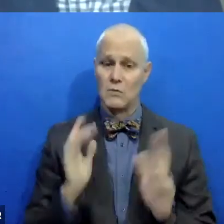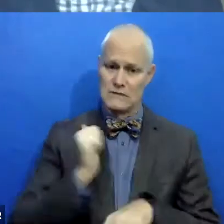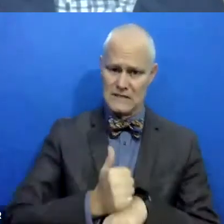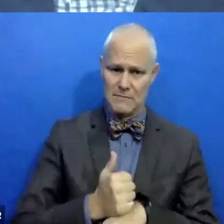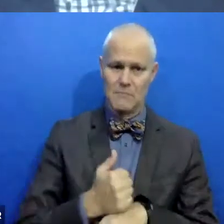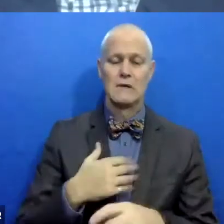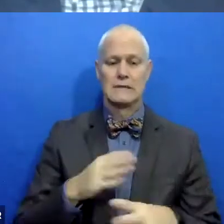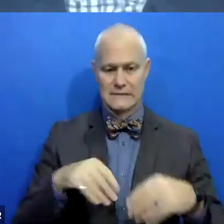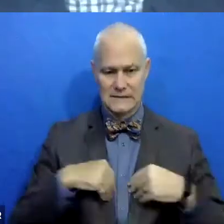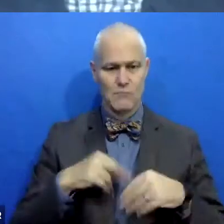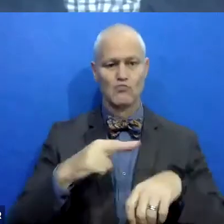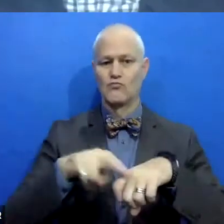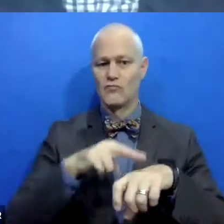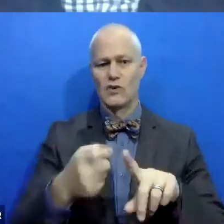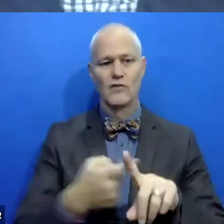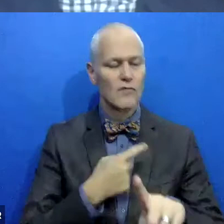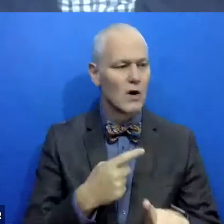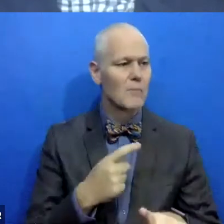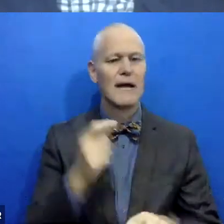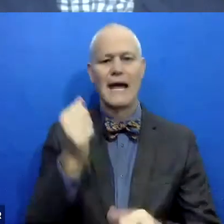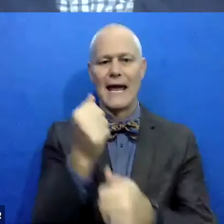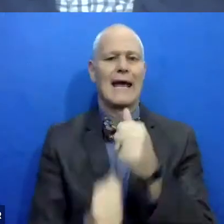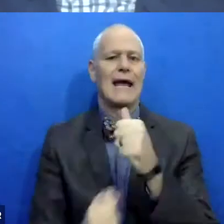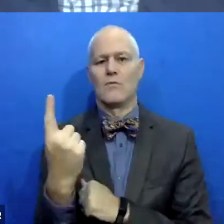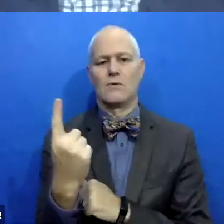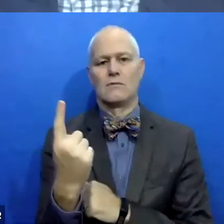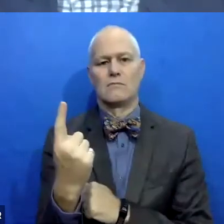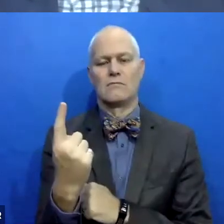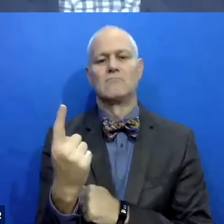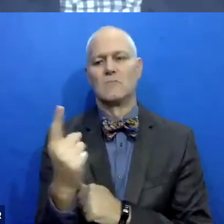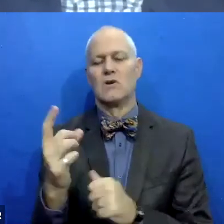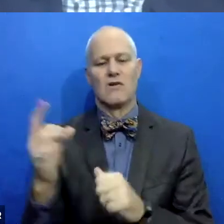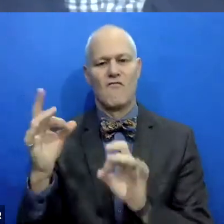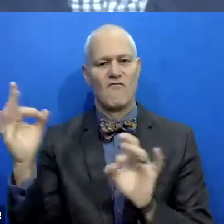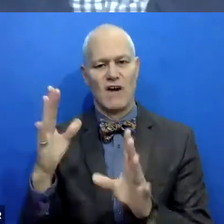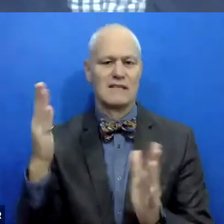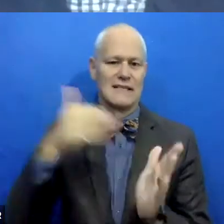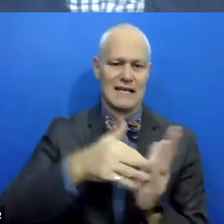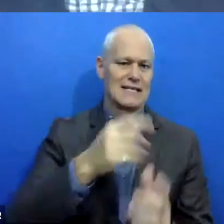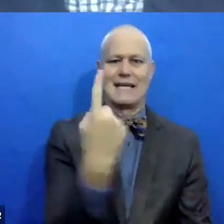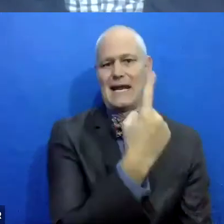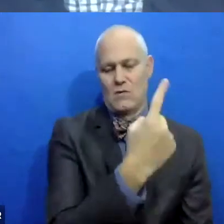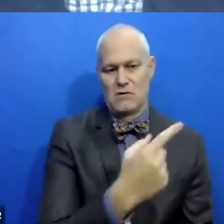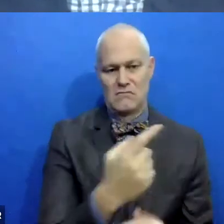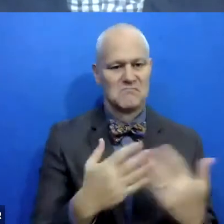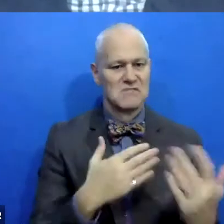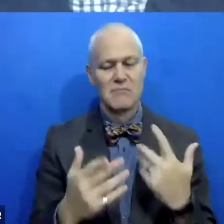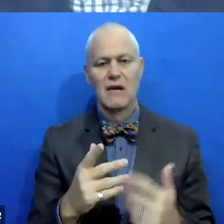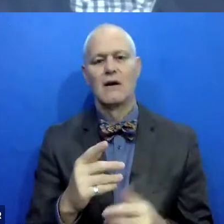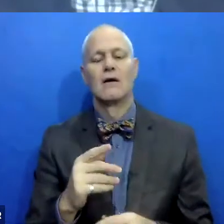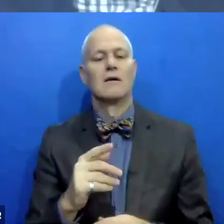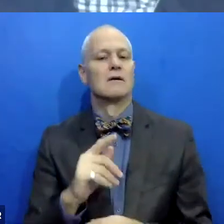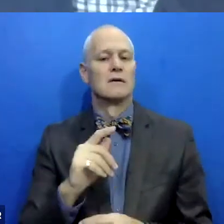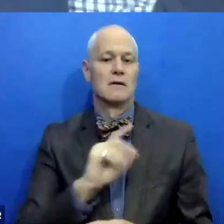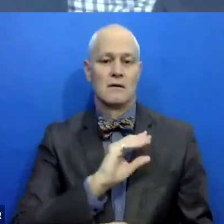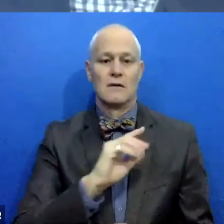from and gladly work with anyone who has used violence against anyone else, regardless of orientation or expression or, or